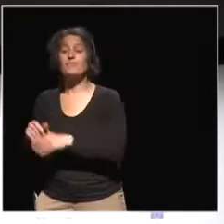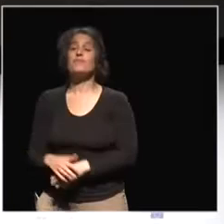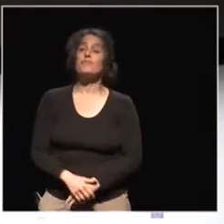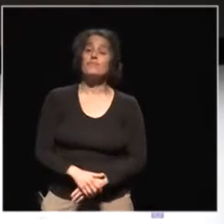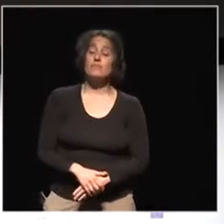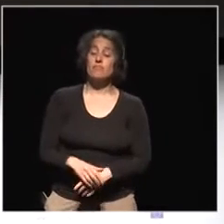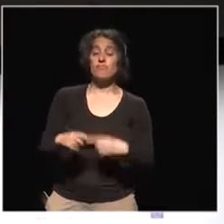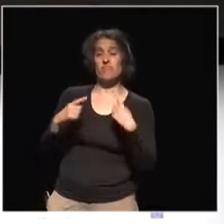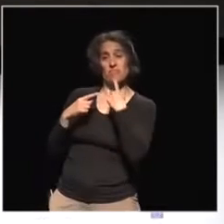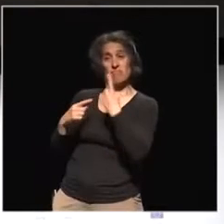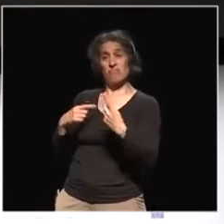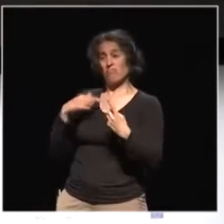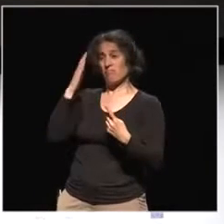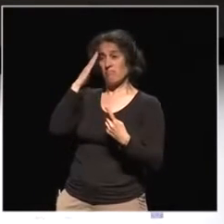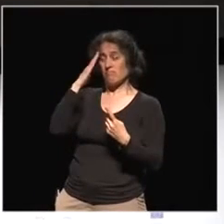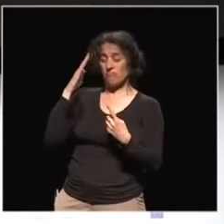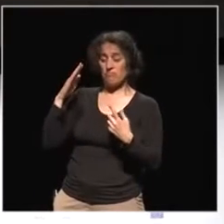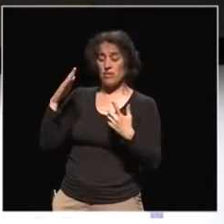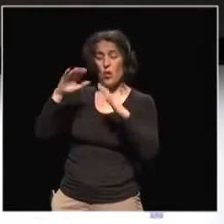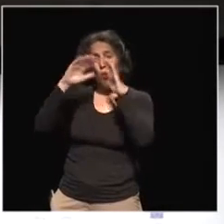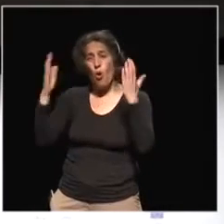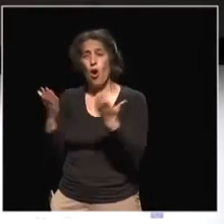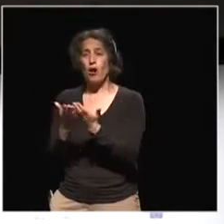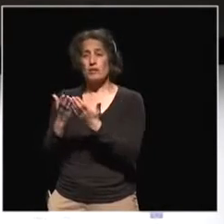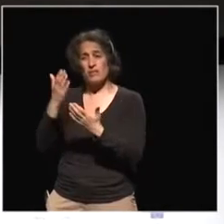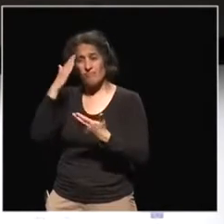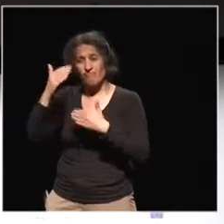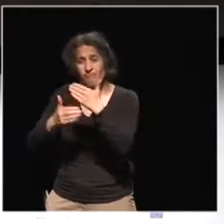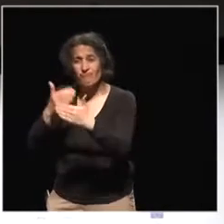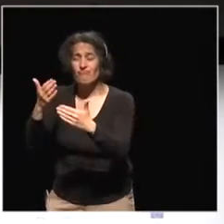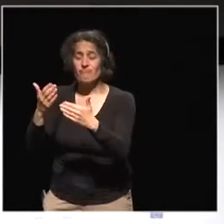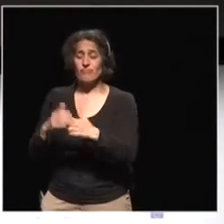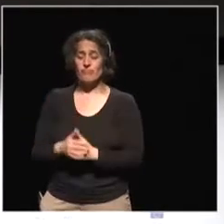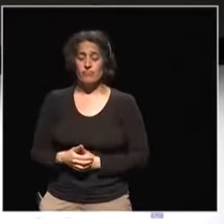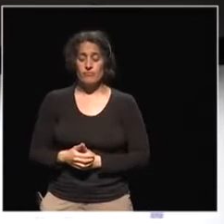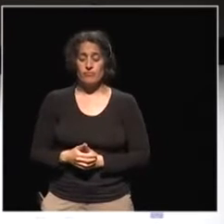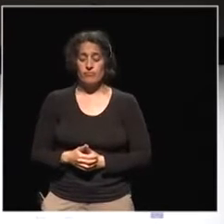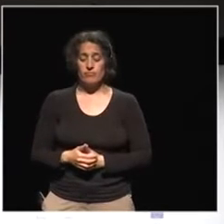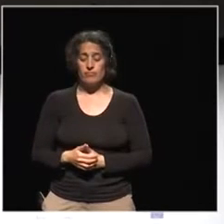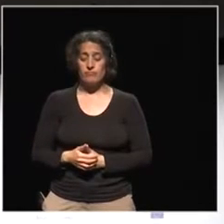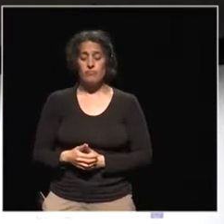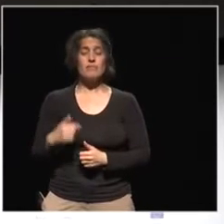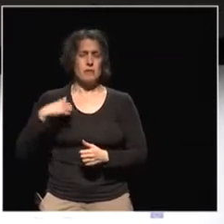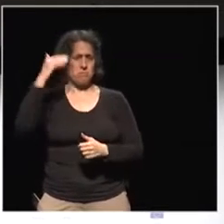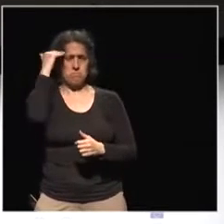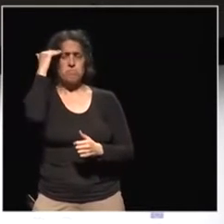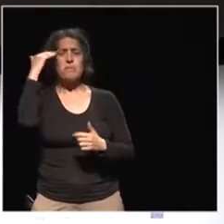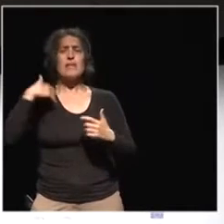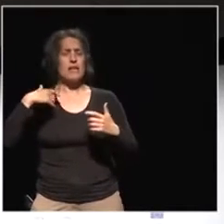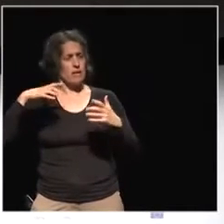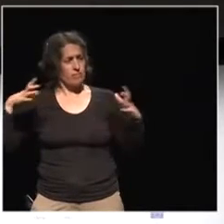the potential that the world has. And I'm convinced that if we work towards